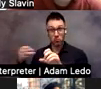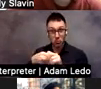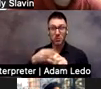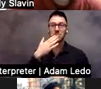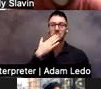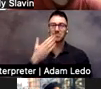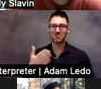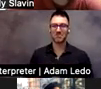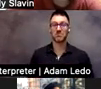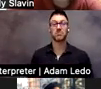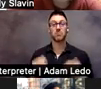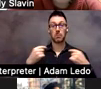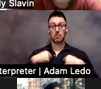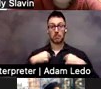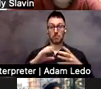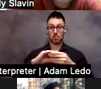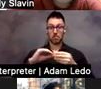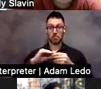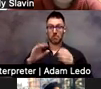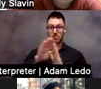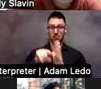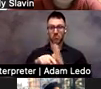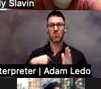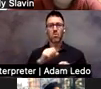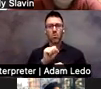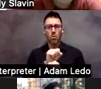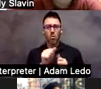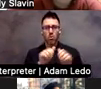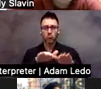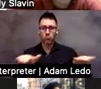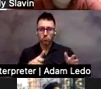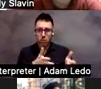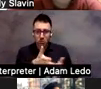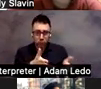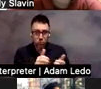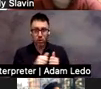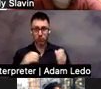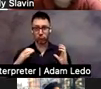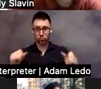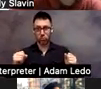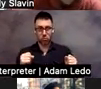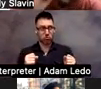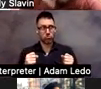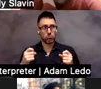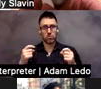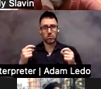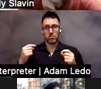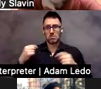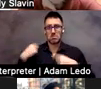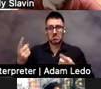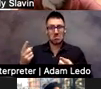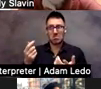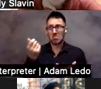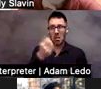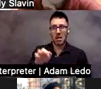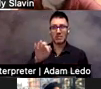bit about me. I've been working with children with Charged Syndrome since 1988 when